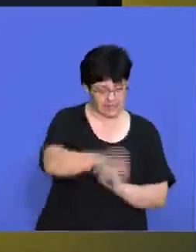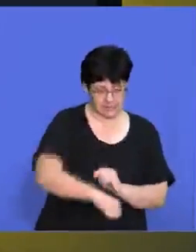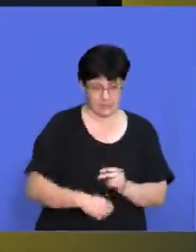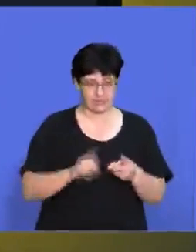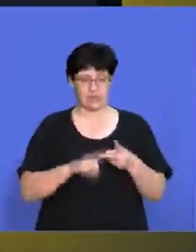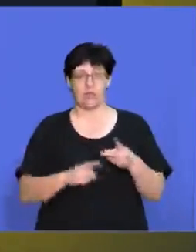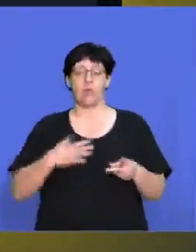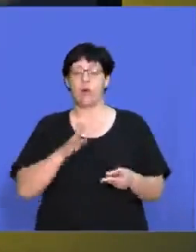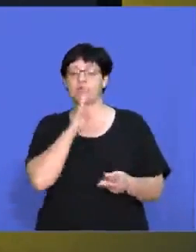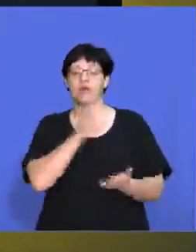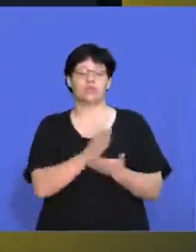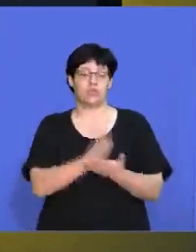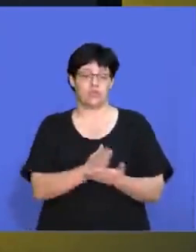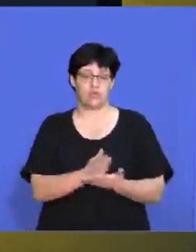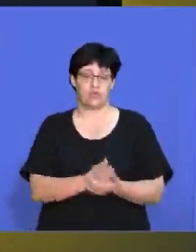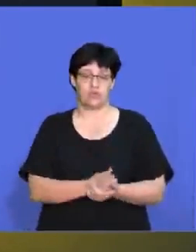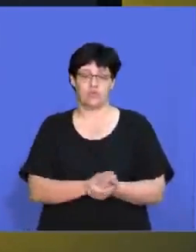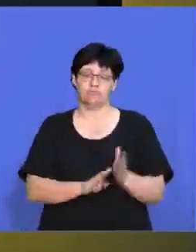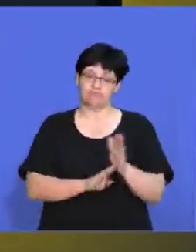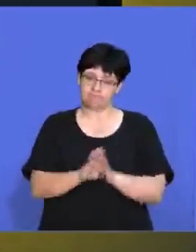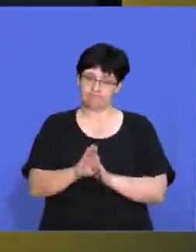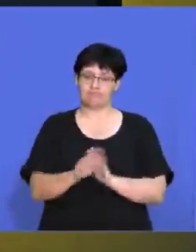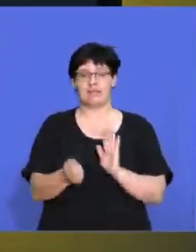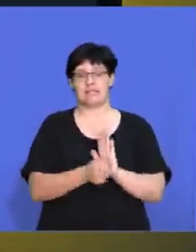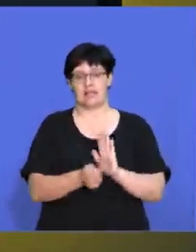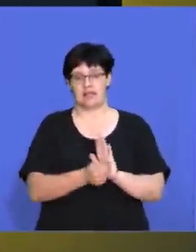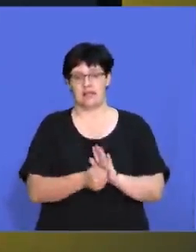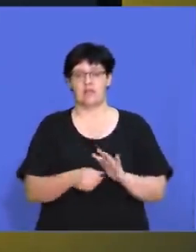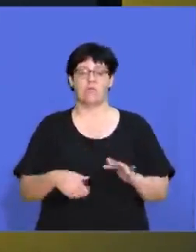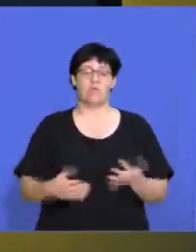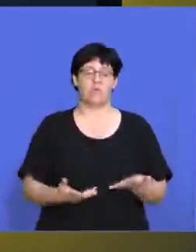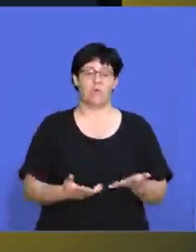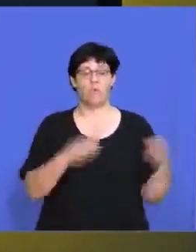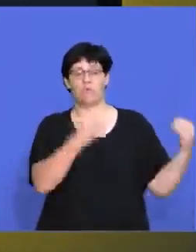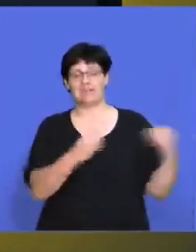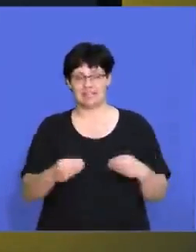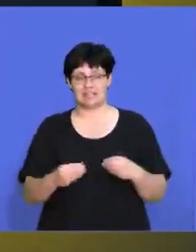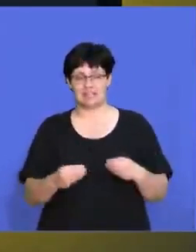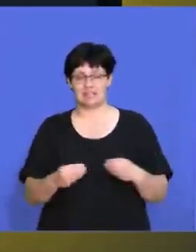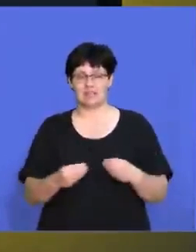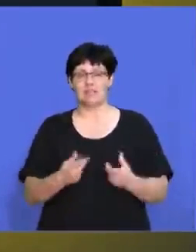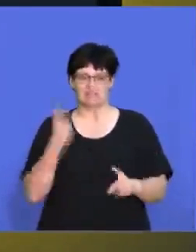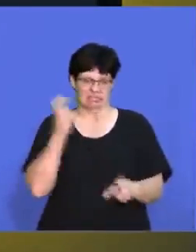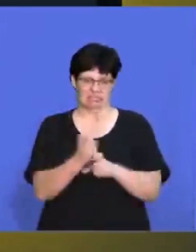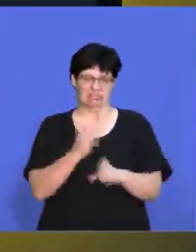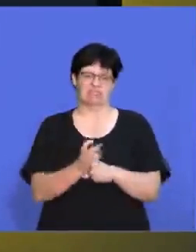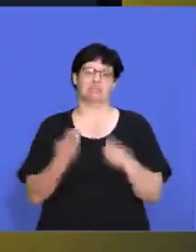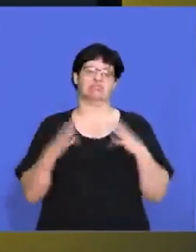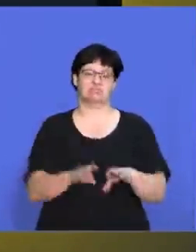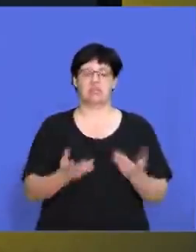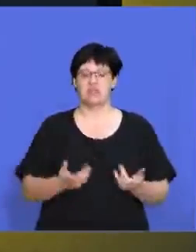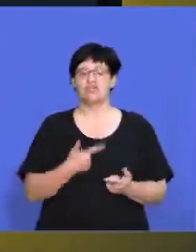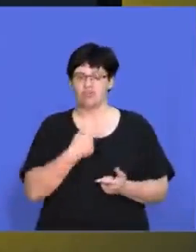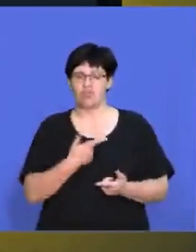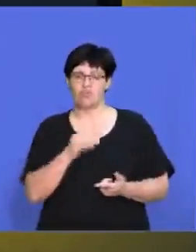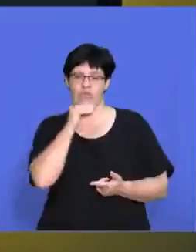our sales? Yes. We want to make sure that we, that we increasing our sales or the business is under a little bit of hardship.